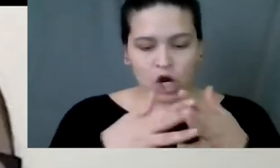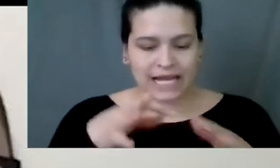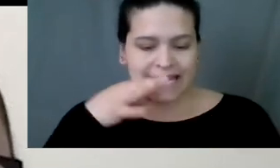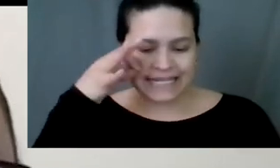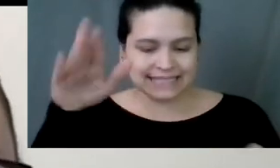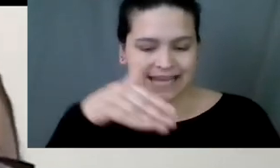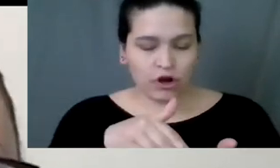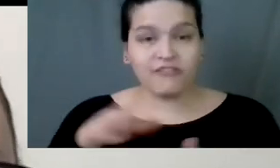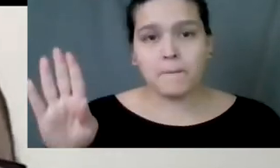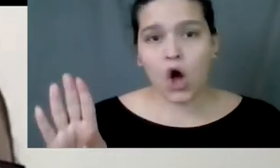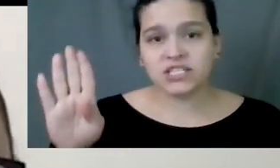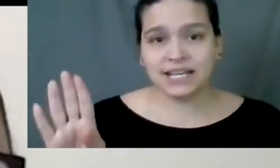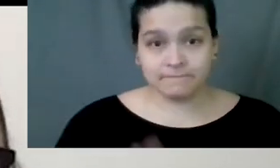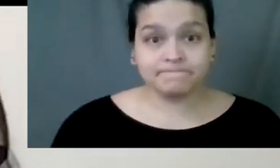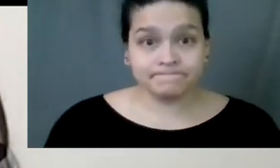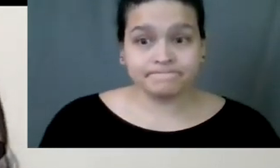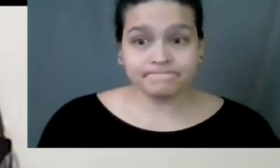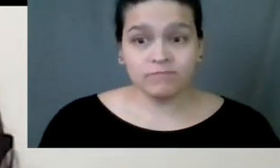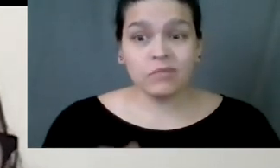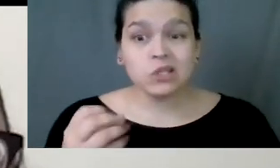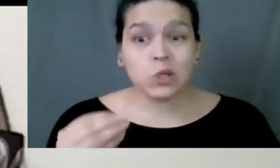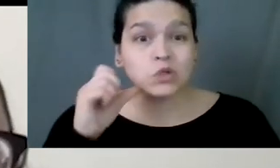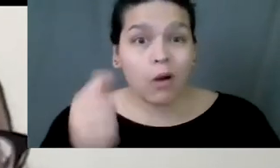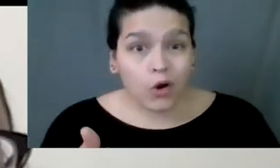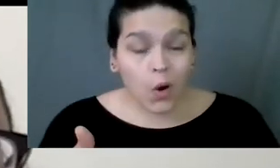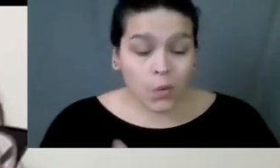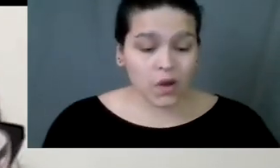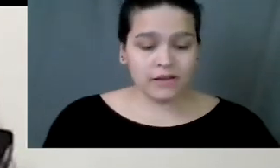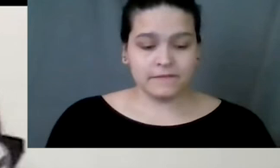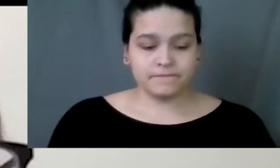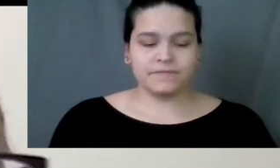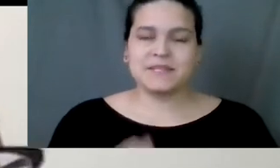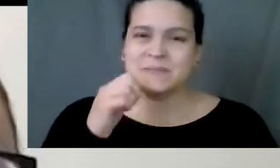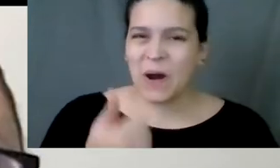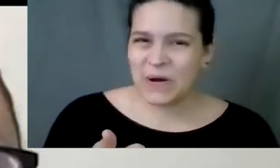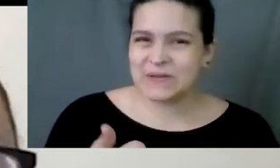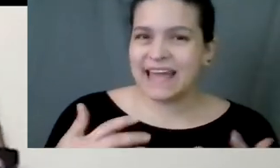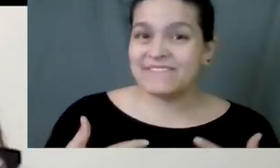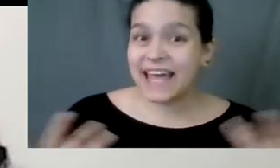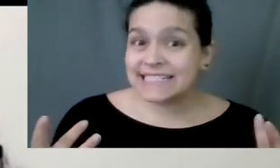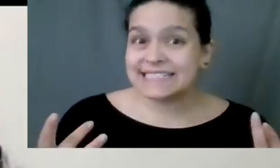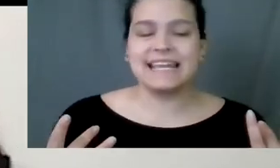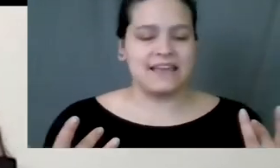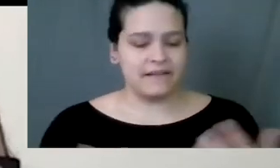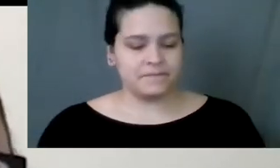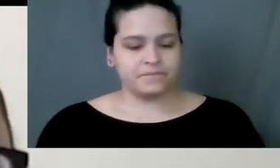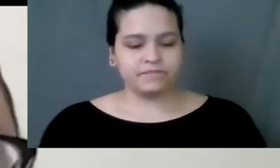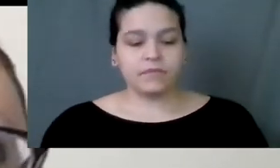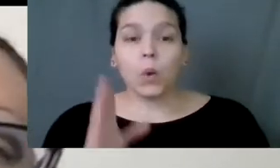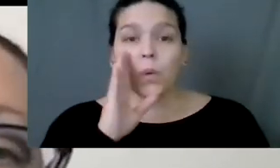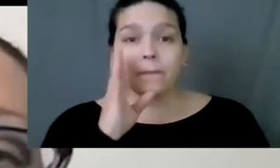American Indian Center of Boston. So tomorrow, tomorrow's event